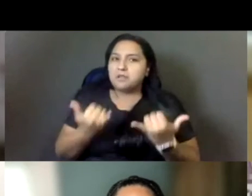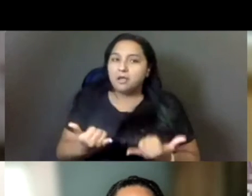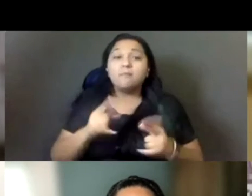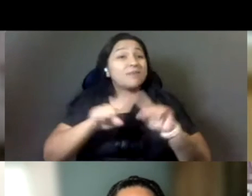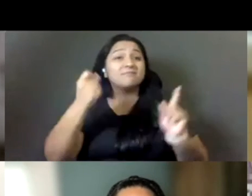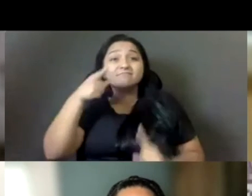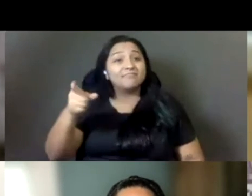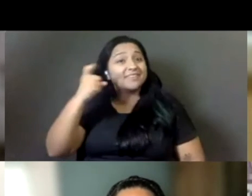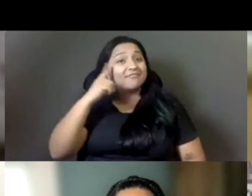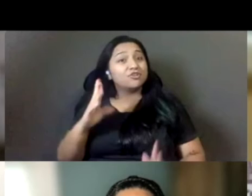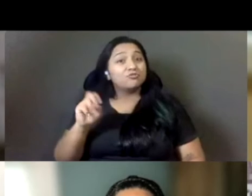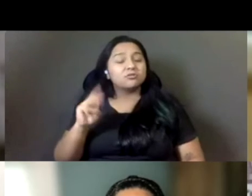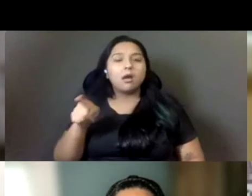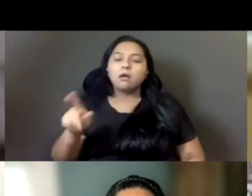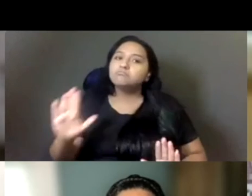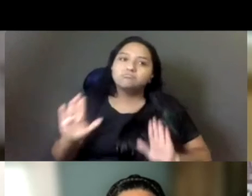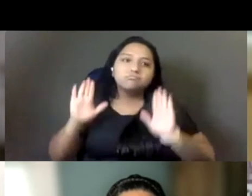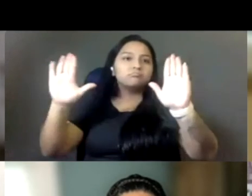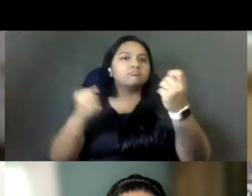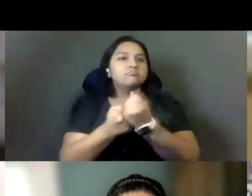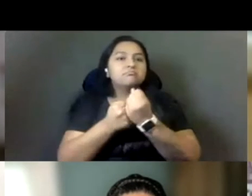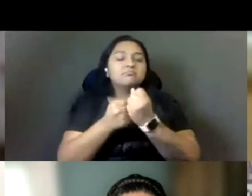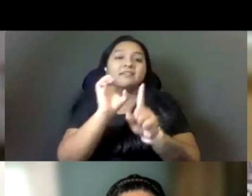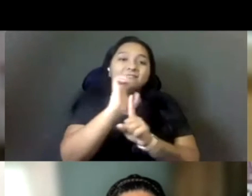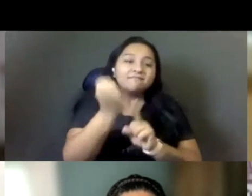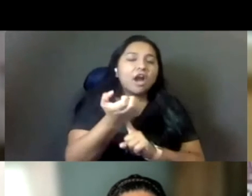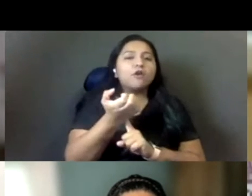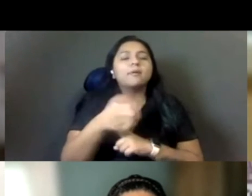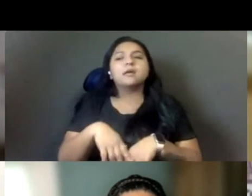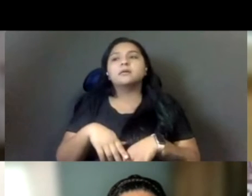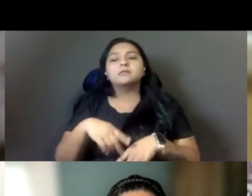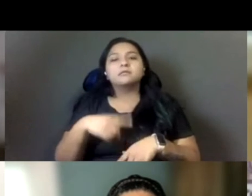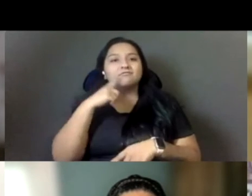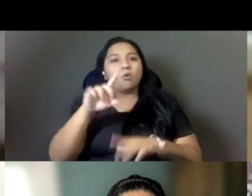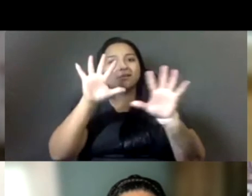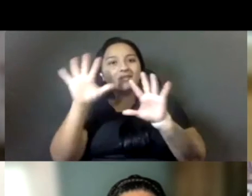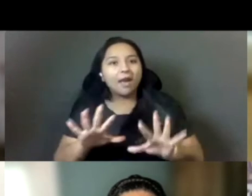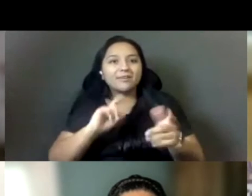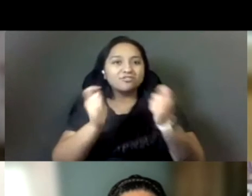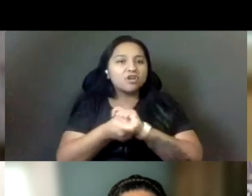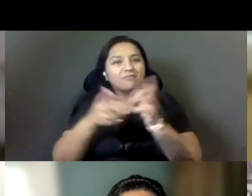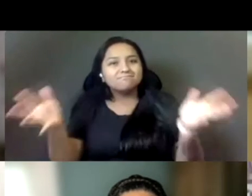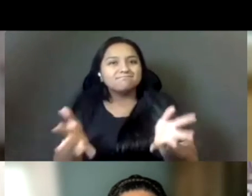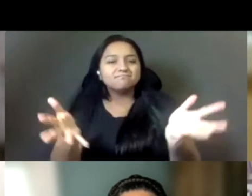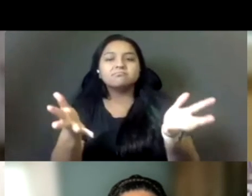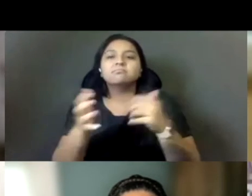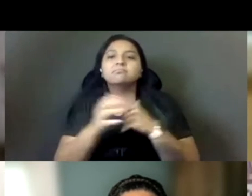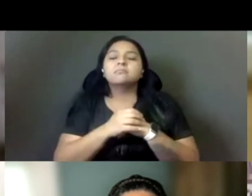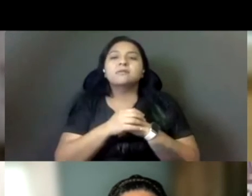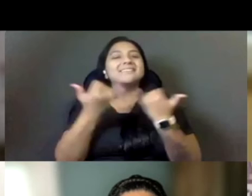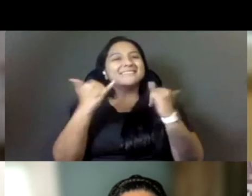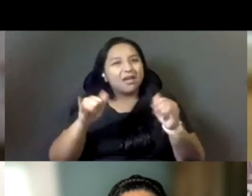great on the environment and it's really an ally onto the climate movement. Of course we need to continue to push forward because there's a lot that needs to be done,